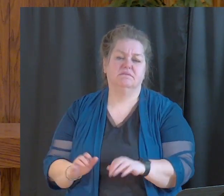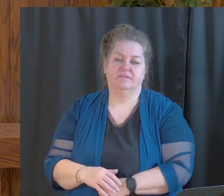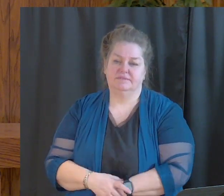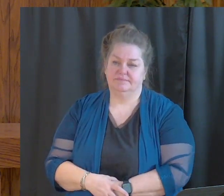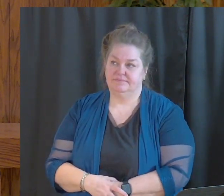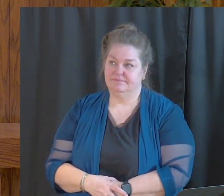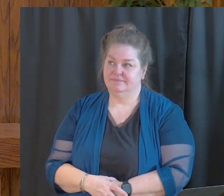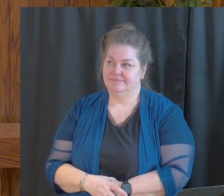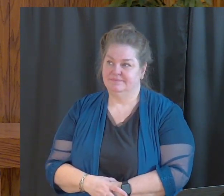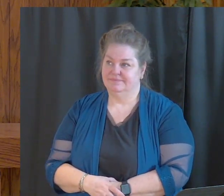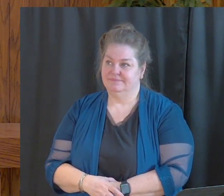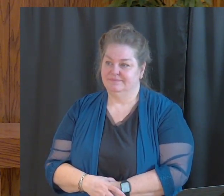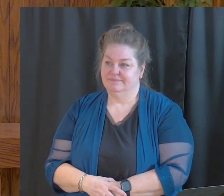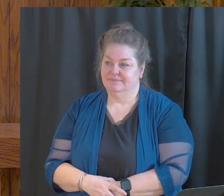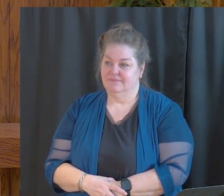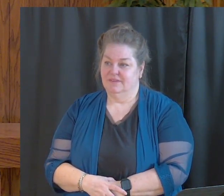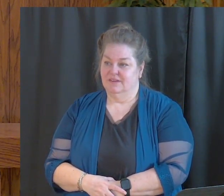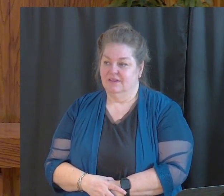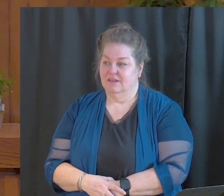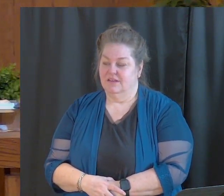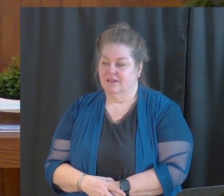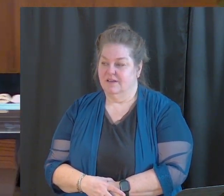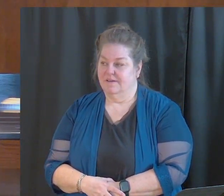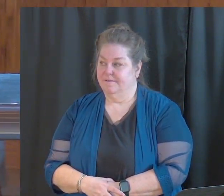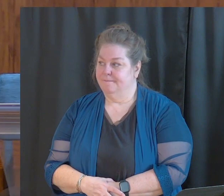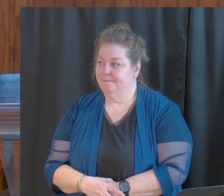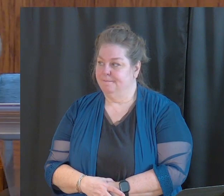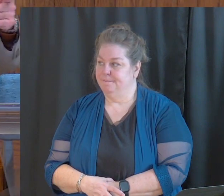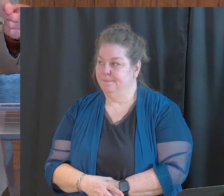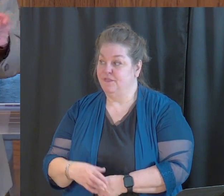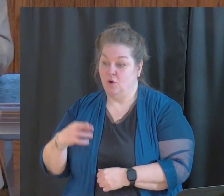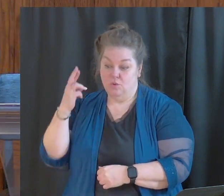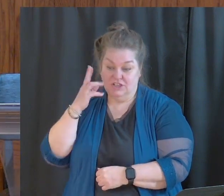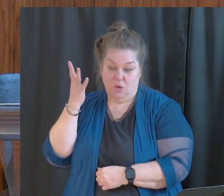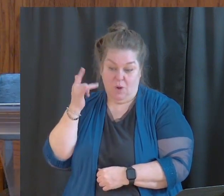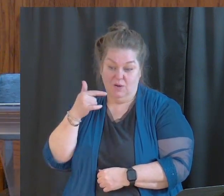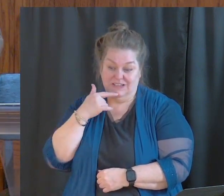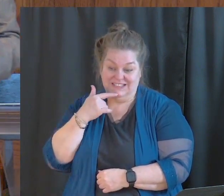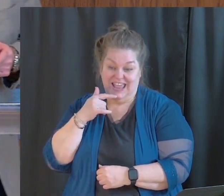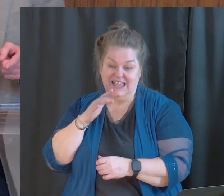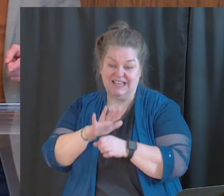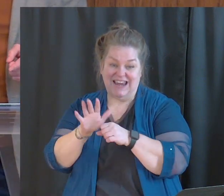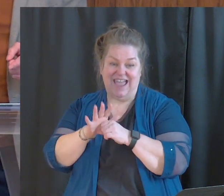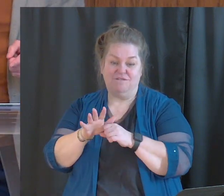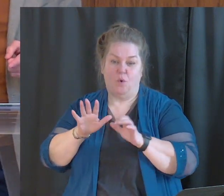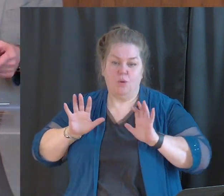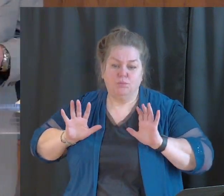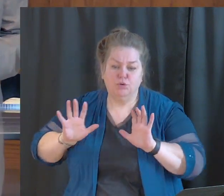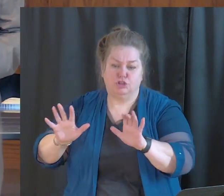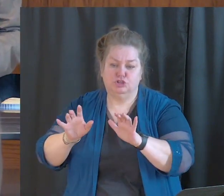You see, the reason that we say it's enough is or the result of being pushed too far is